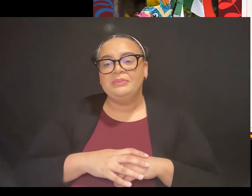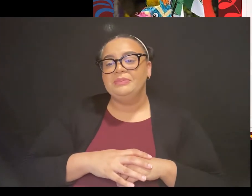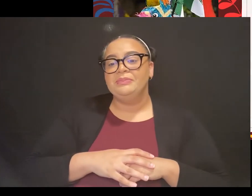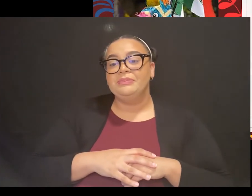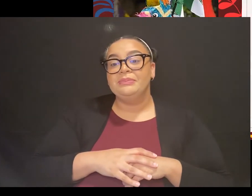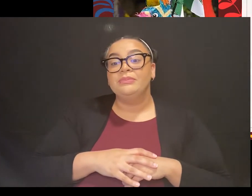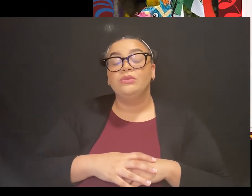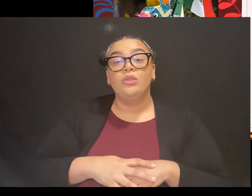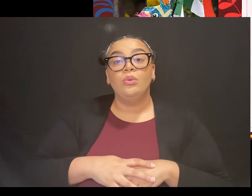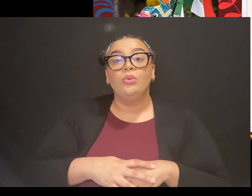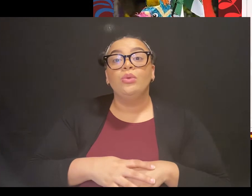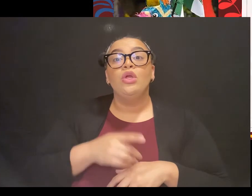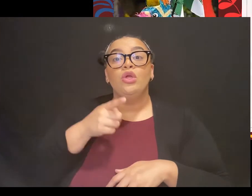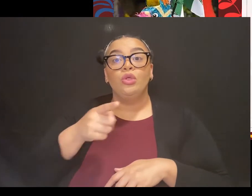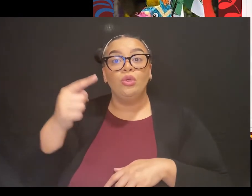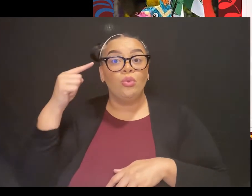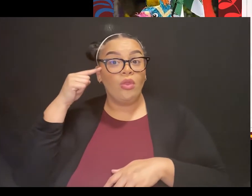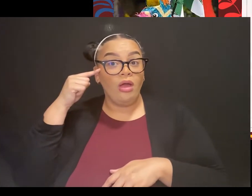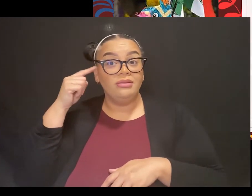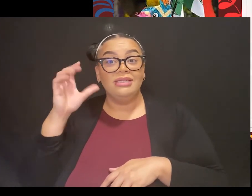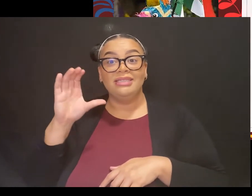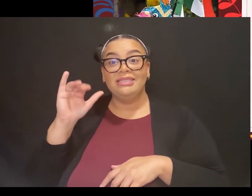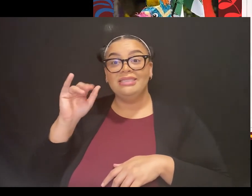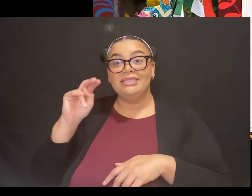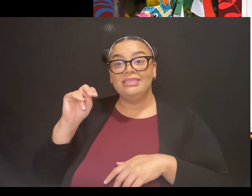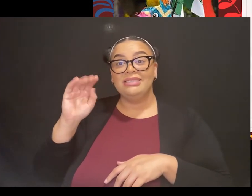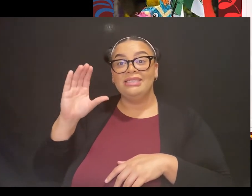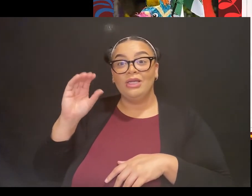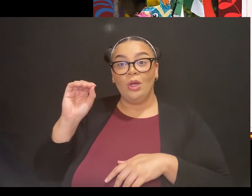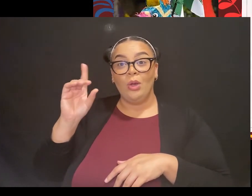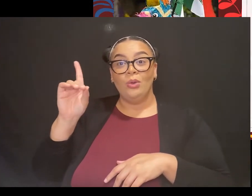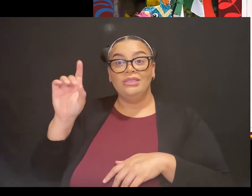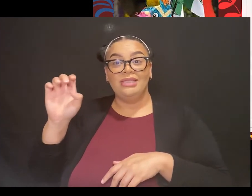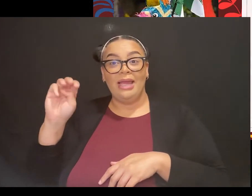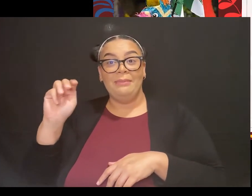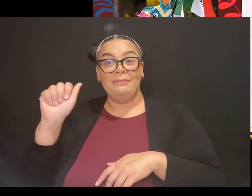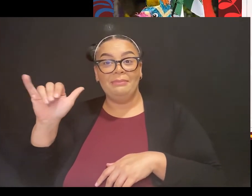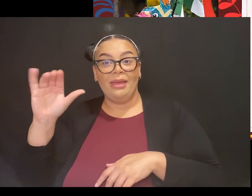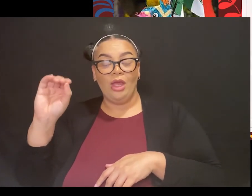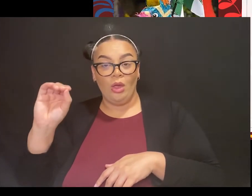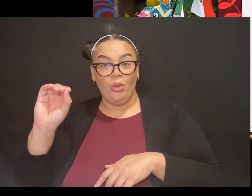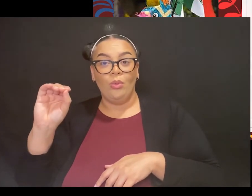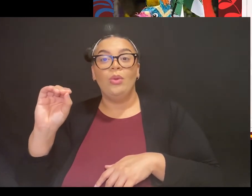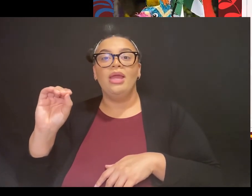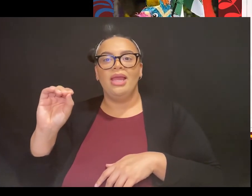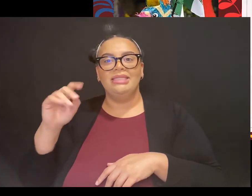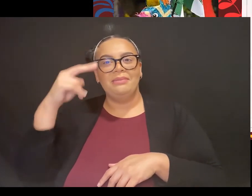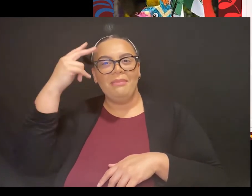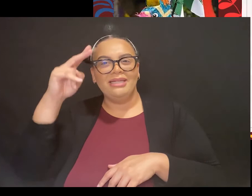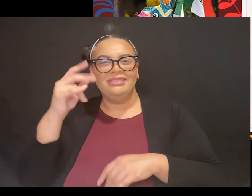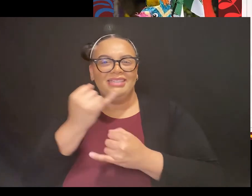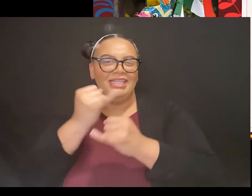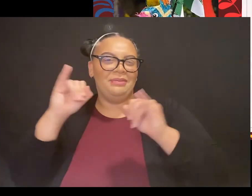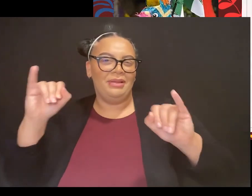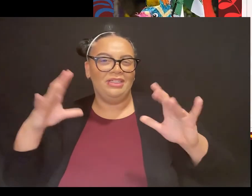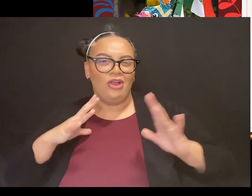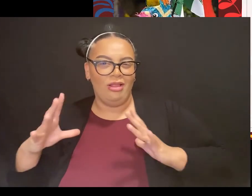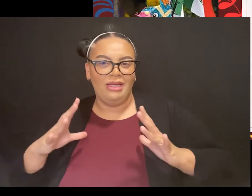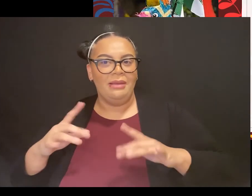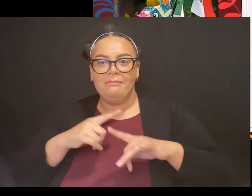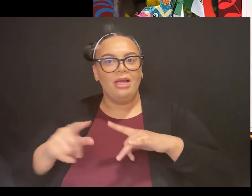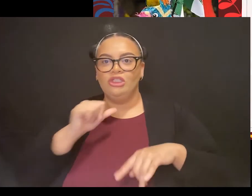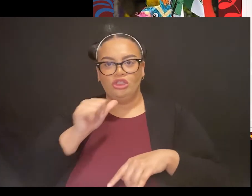independence holiday, but that is not true. Perhaps you have heard of the Fiestas Patrias, the